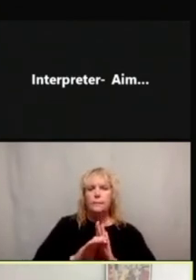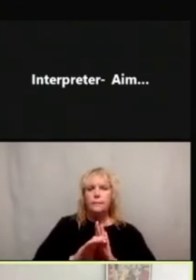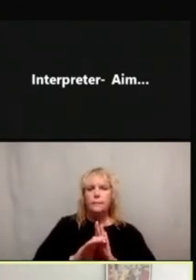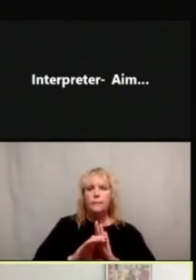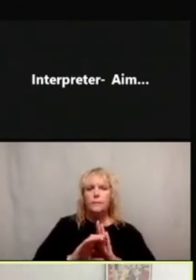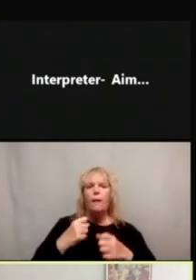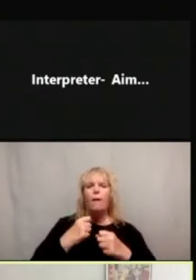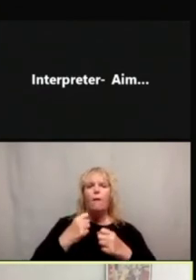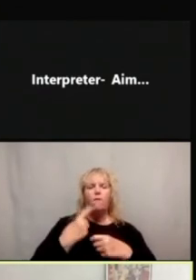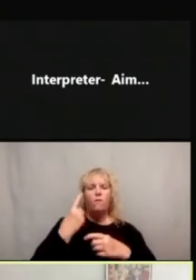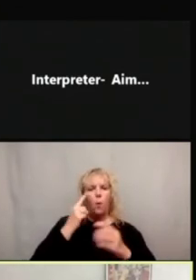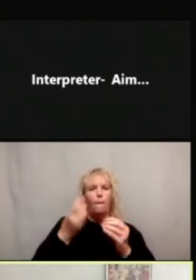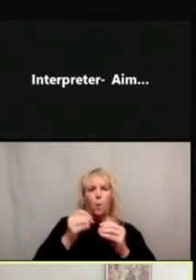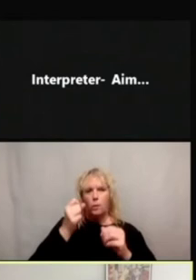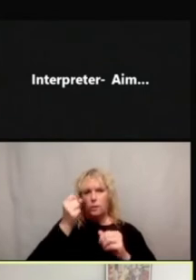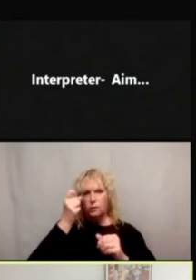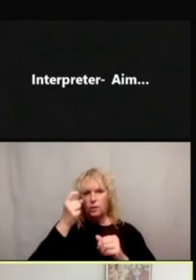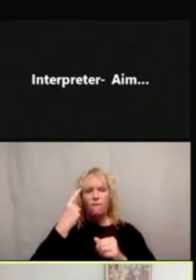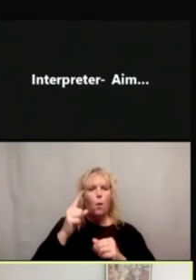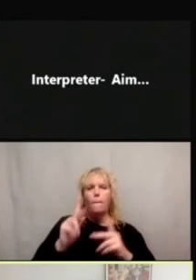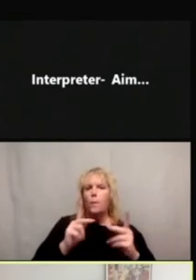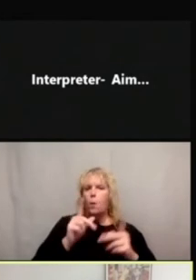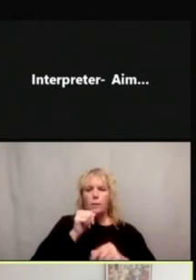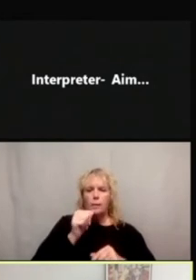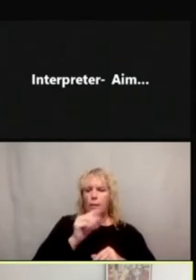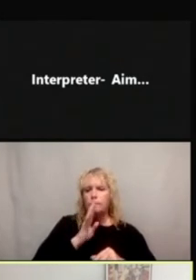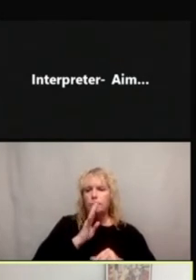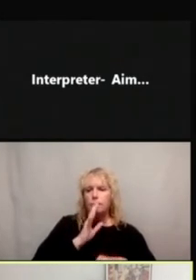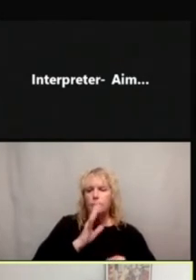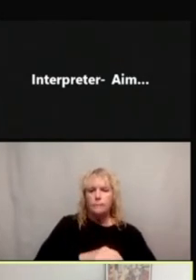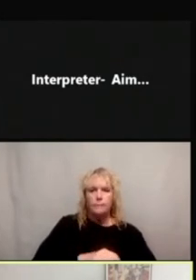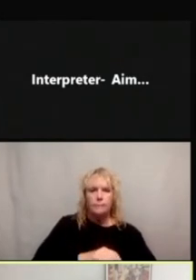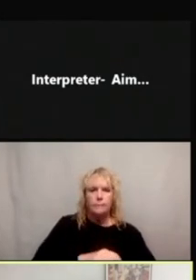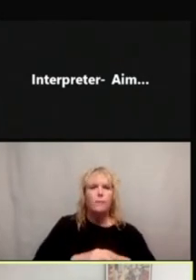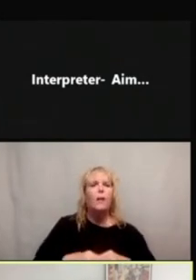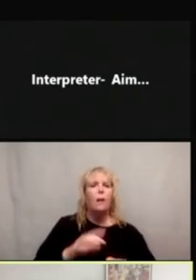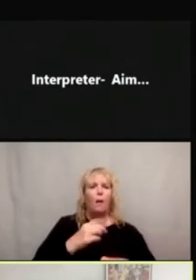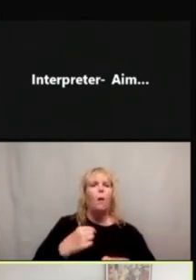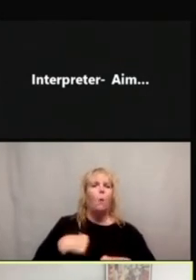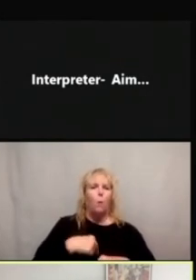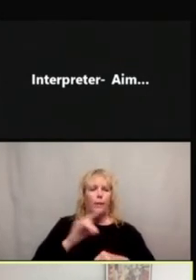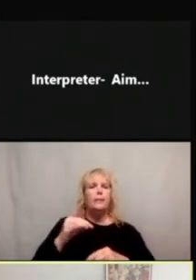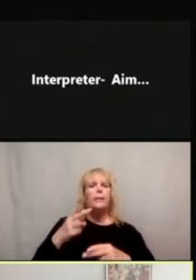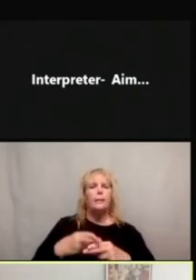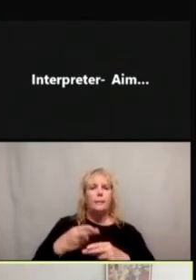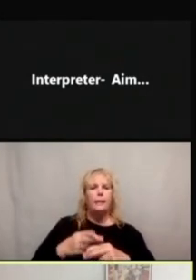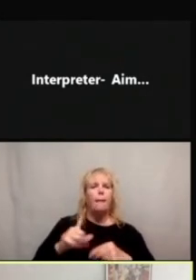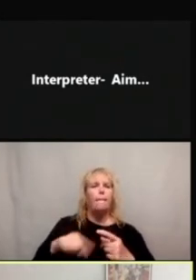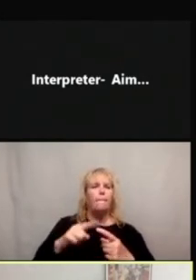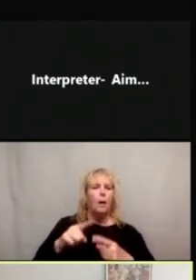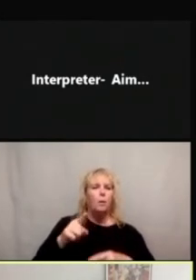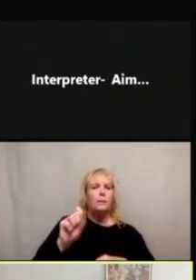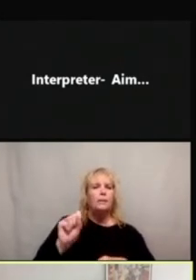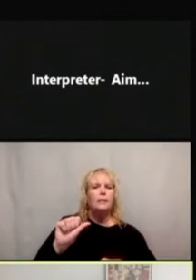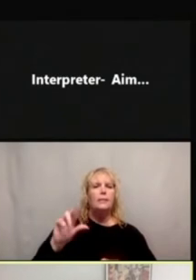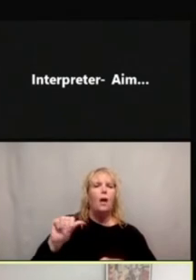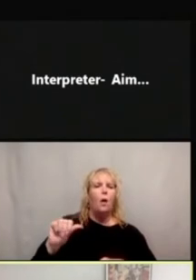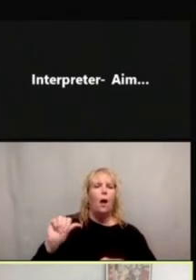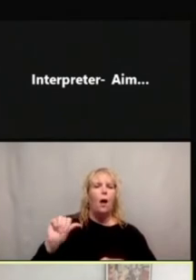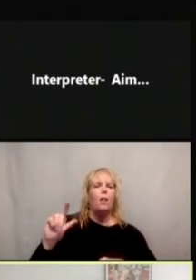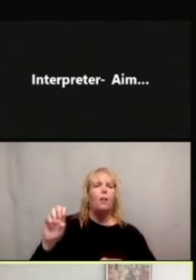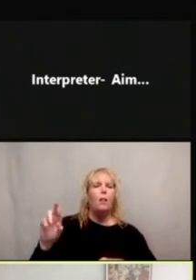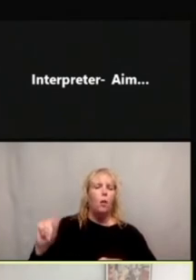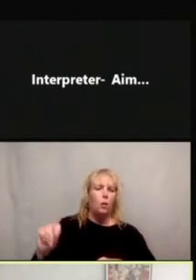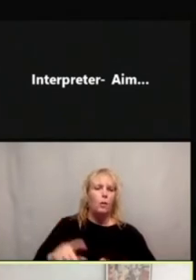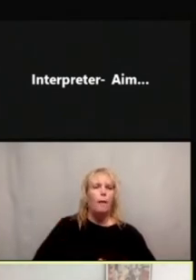with comprehension for non-native English speakers. And we talked a little bit about Sara Alert in a previous example, but MITRE